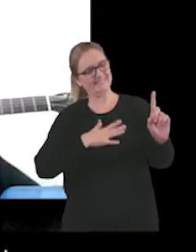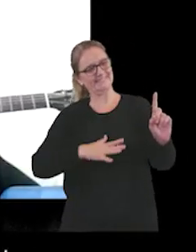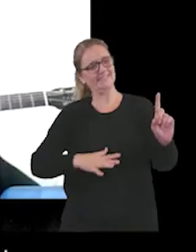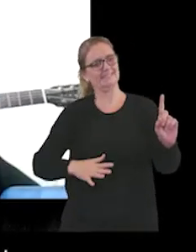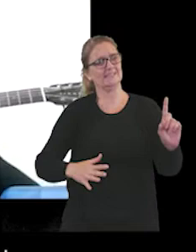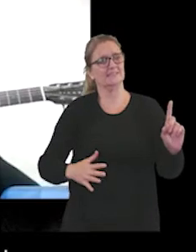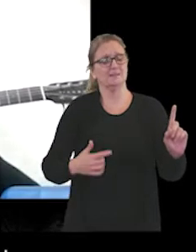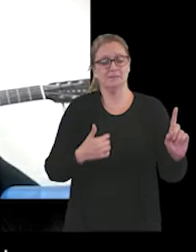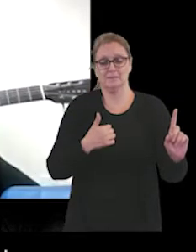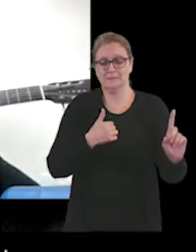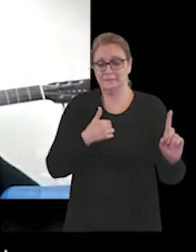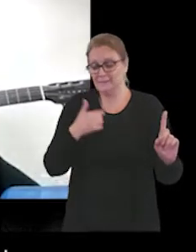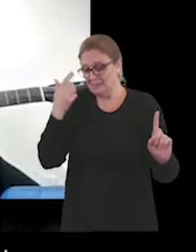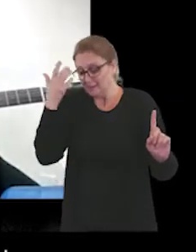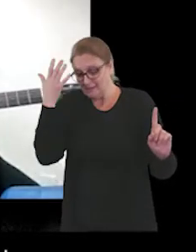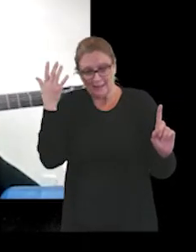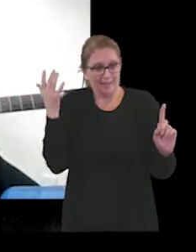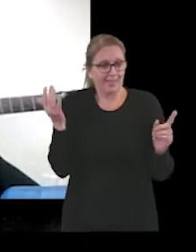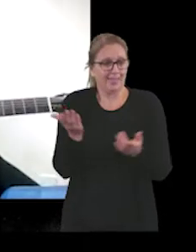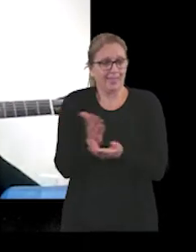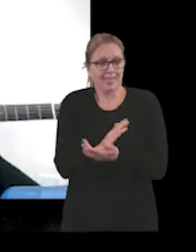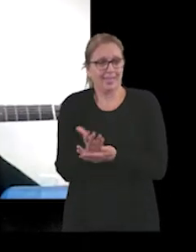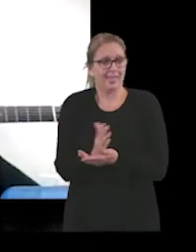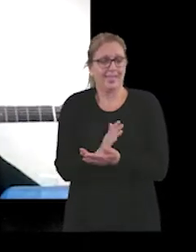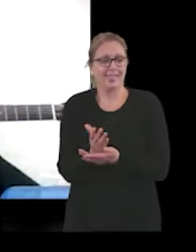don't know what to do.